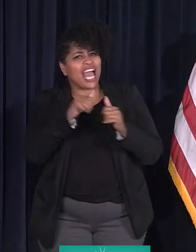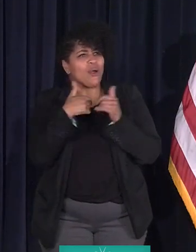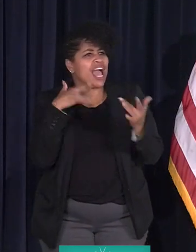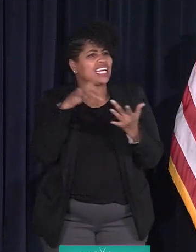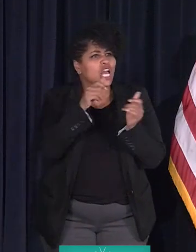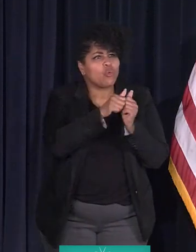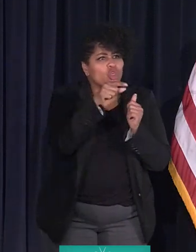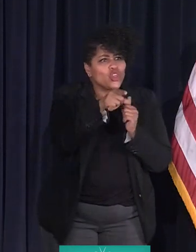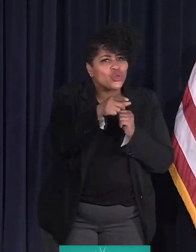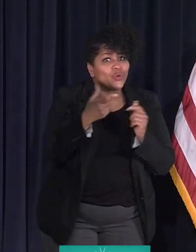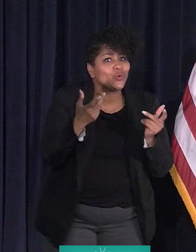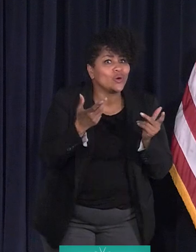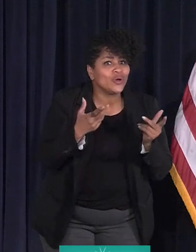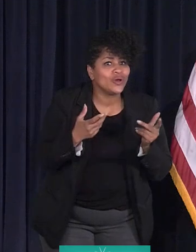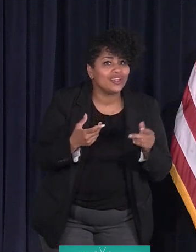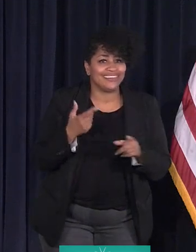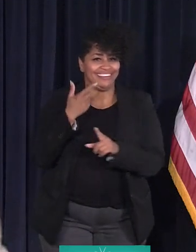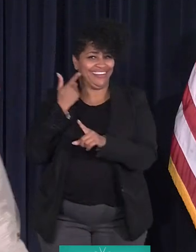get in contact with you?